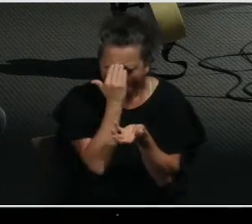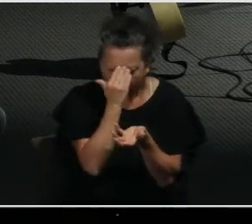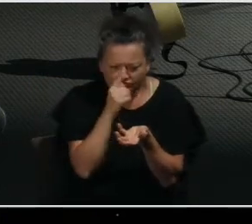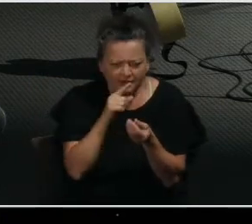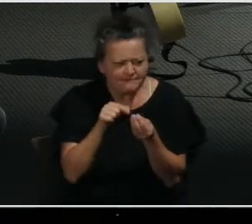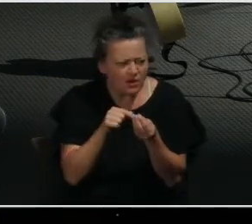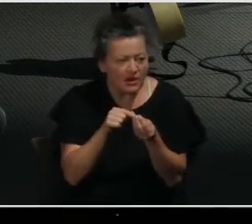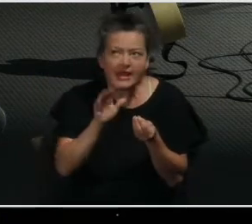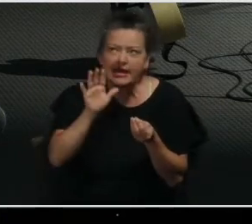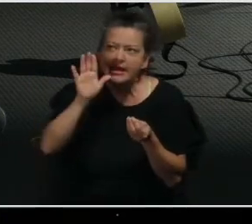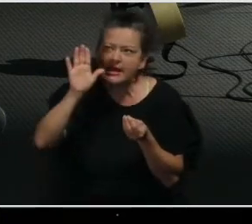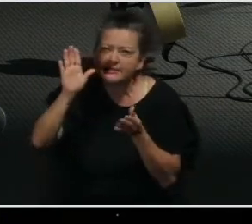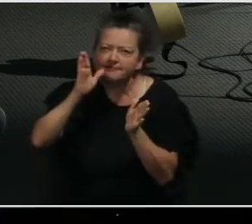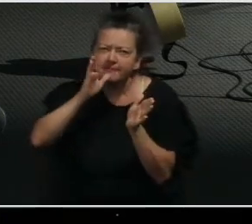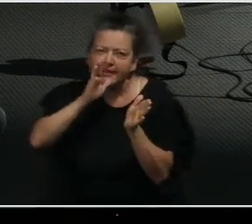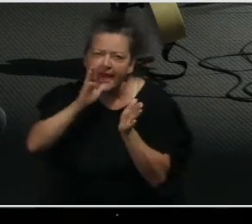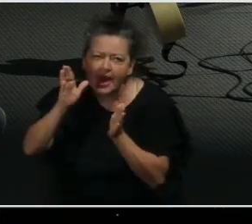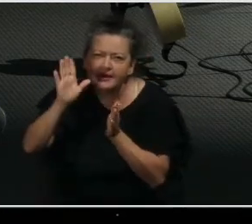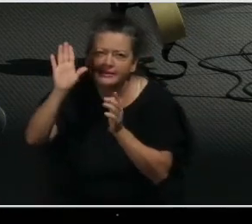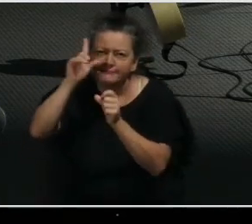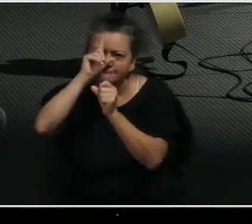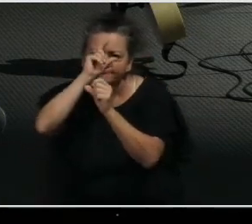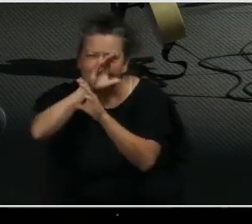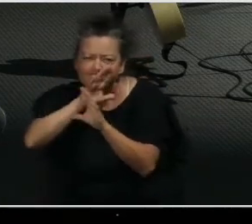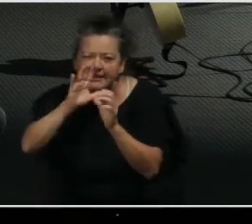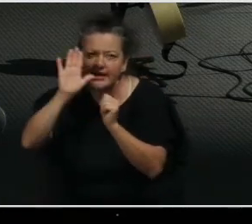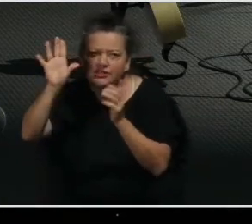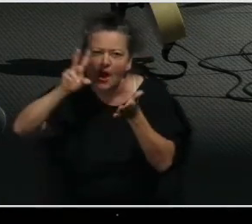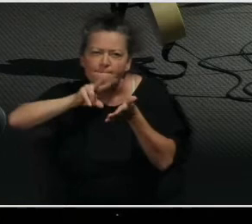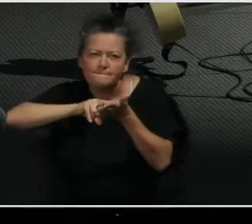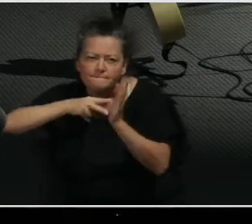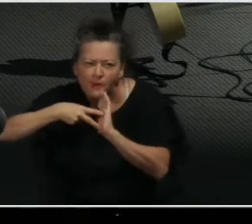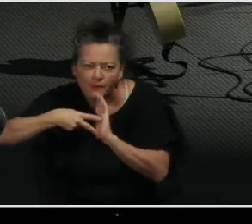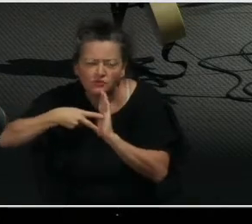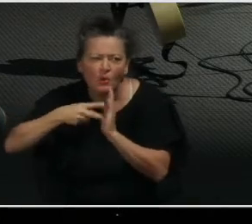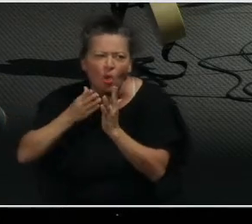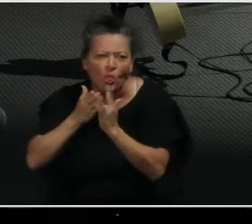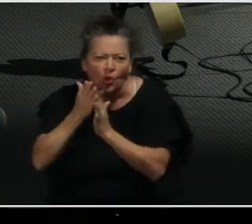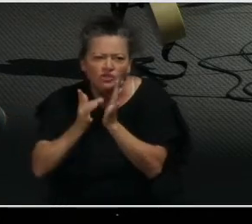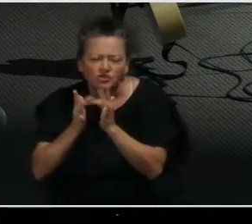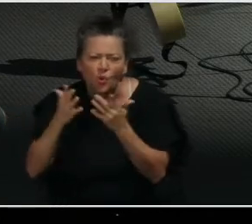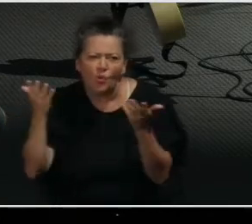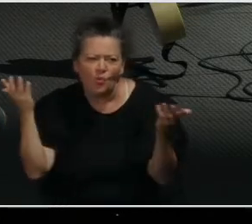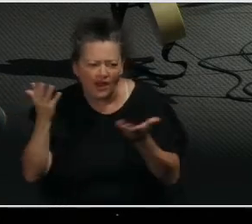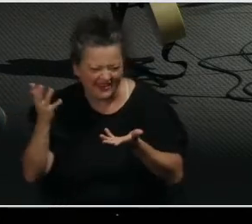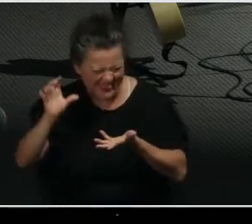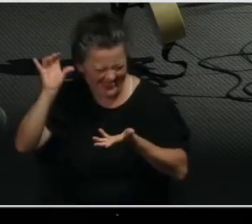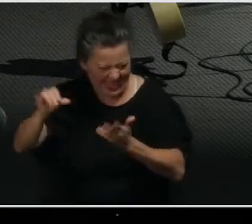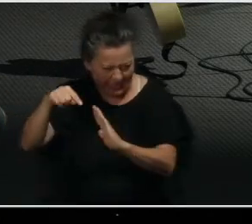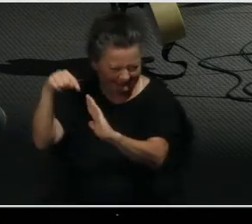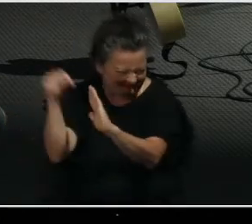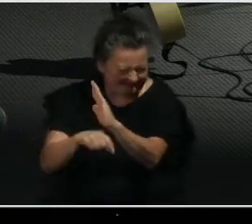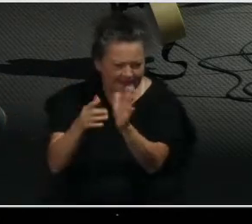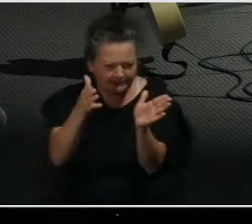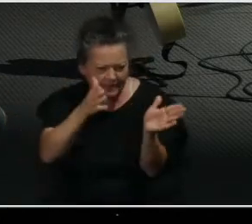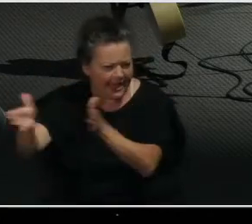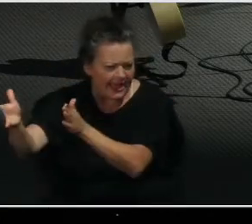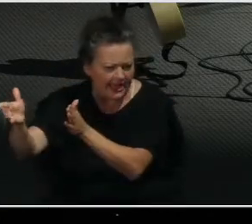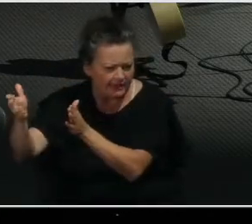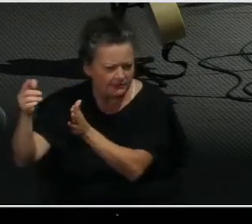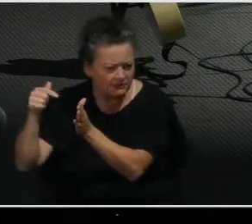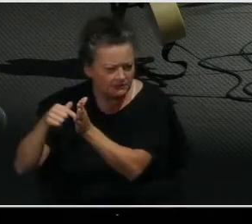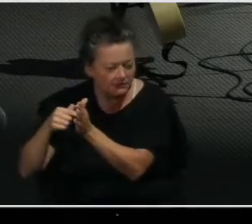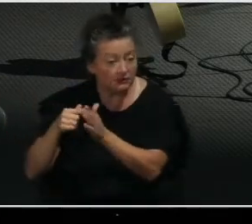plan and purposes through Jesus. So the wisdom or the knowledge of God's will is a deep,